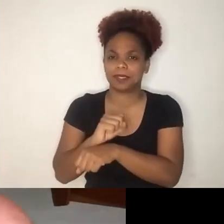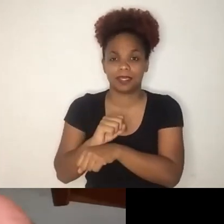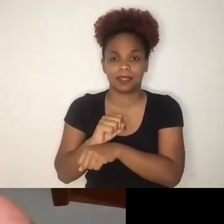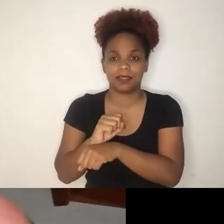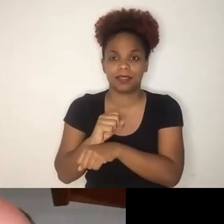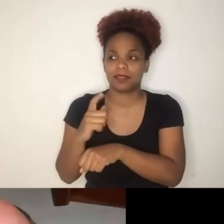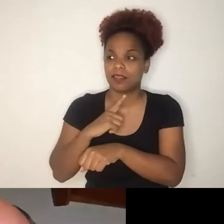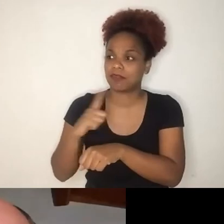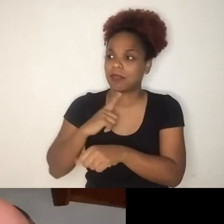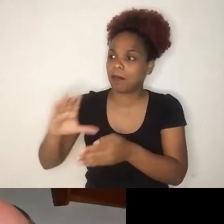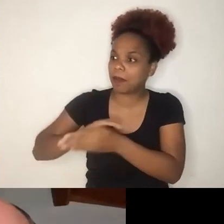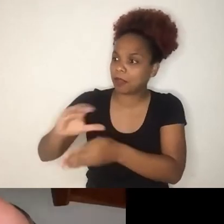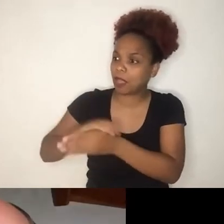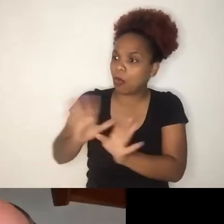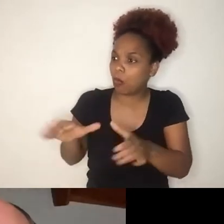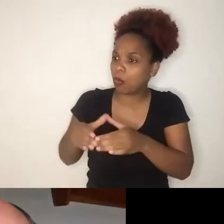sure.